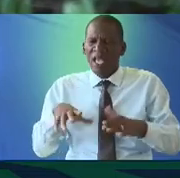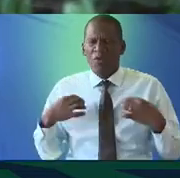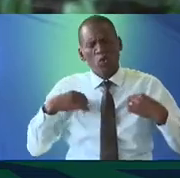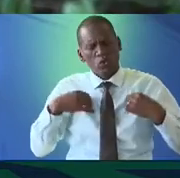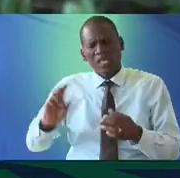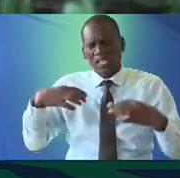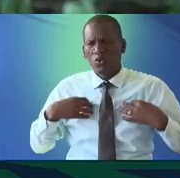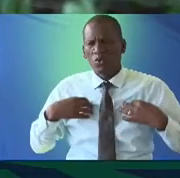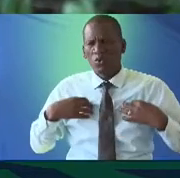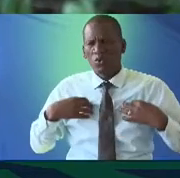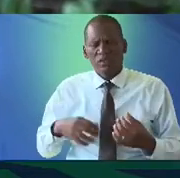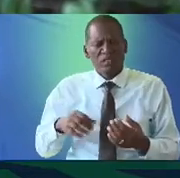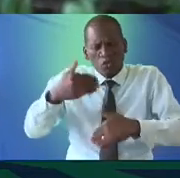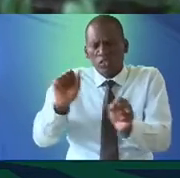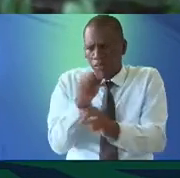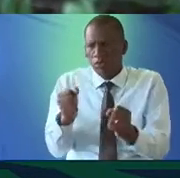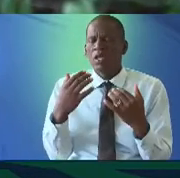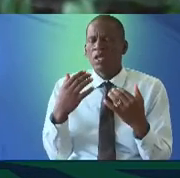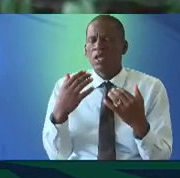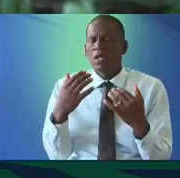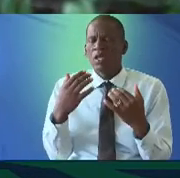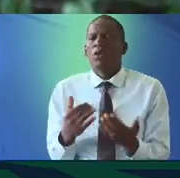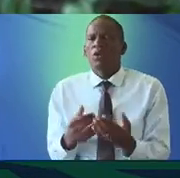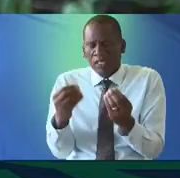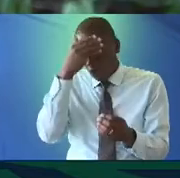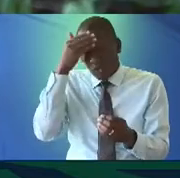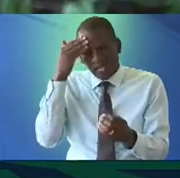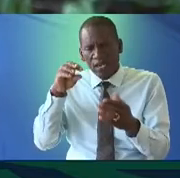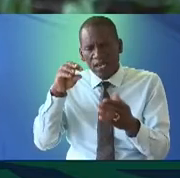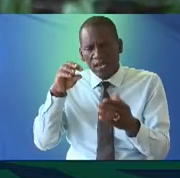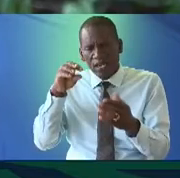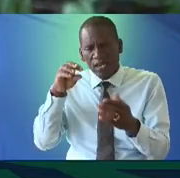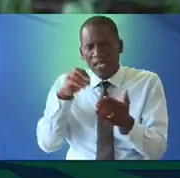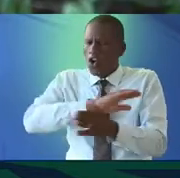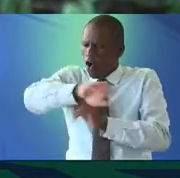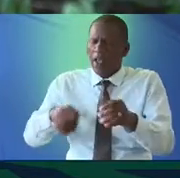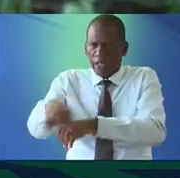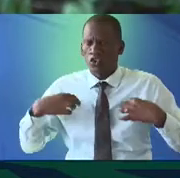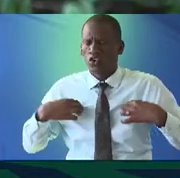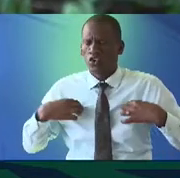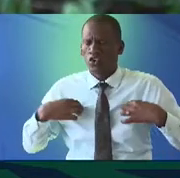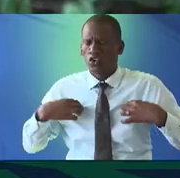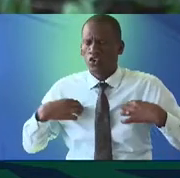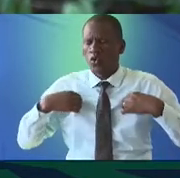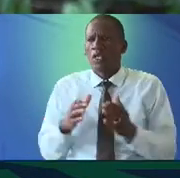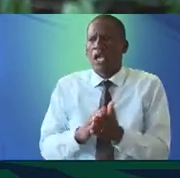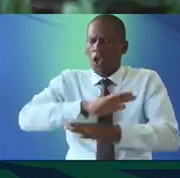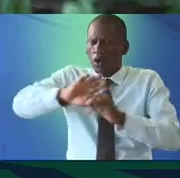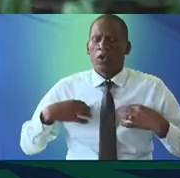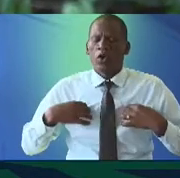there is something slightly impossible about that and what's also easy to forget is that all the other national dresses and national